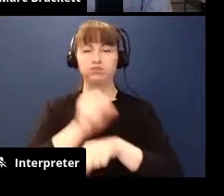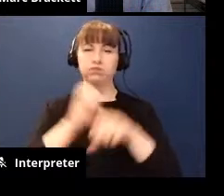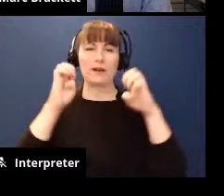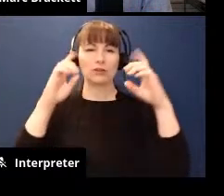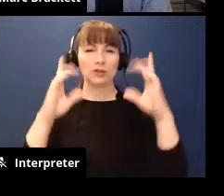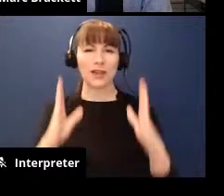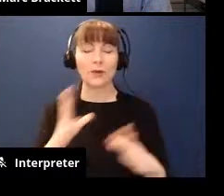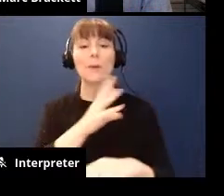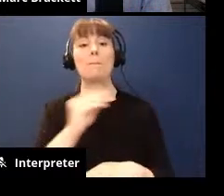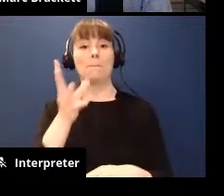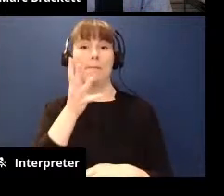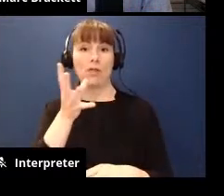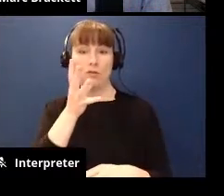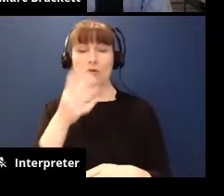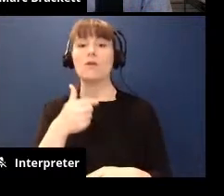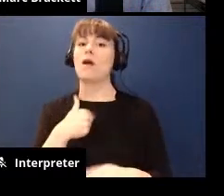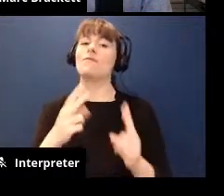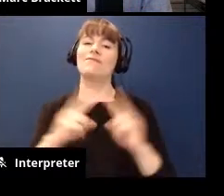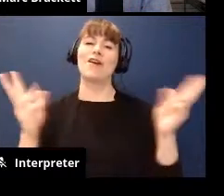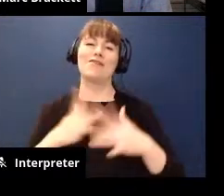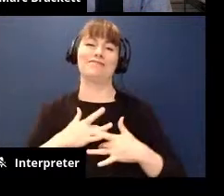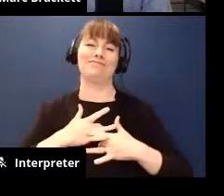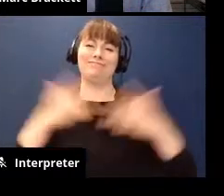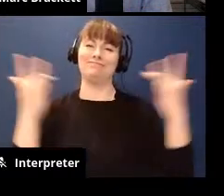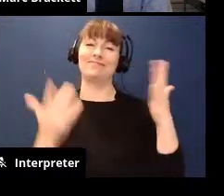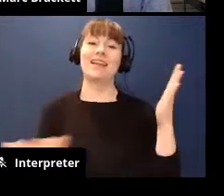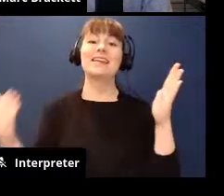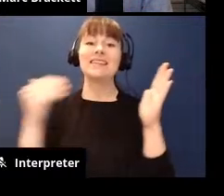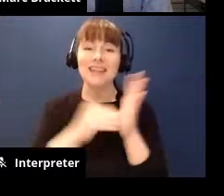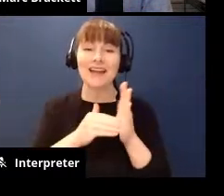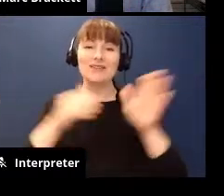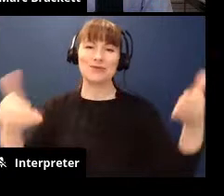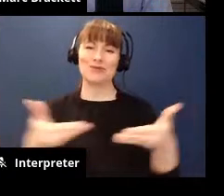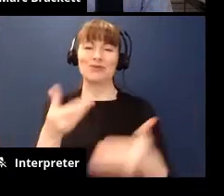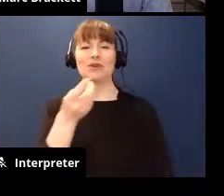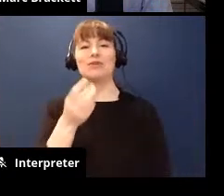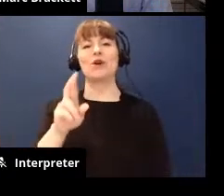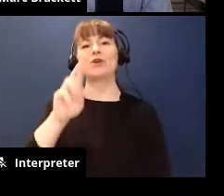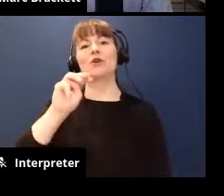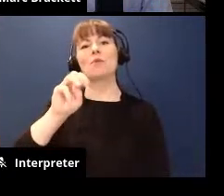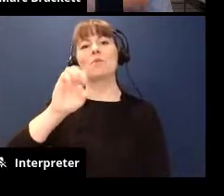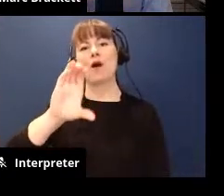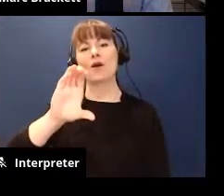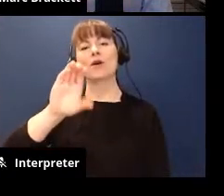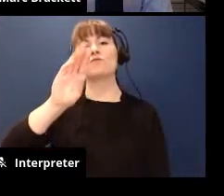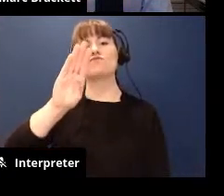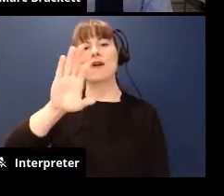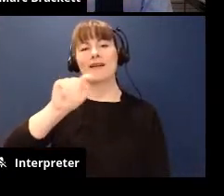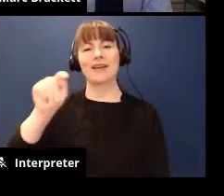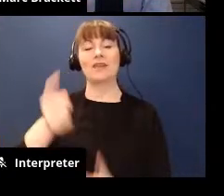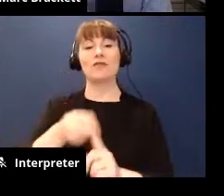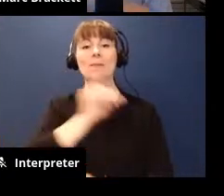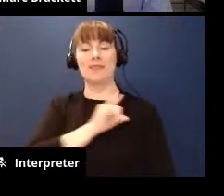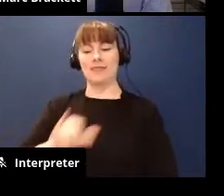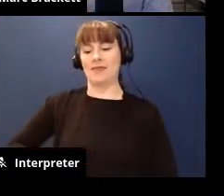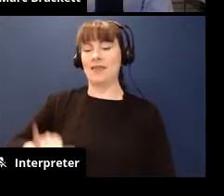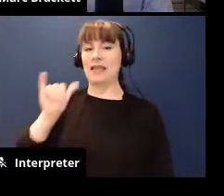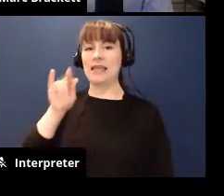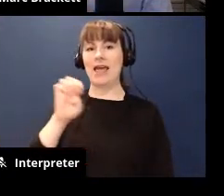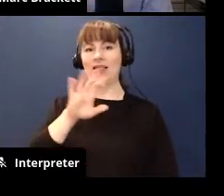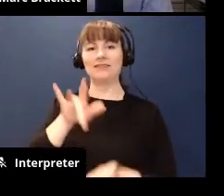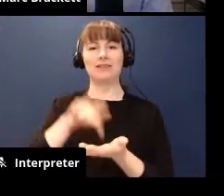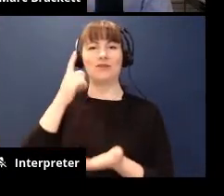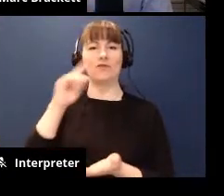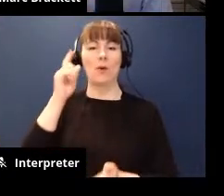mother and I'm very very delighted to once again introduce Dr. Mark Brackett from the Yale Center for Emotional